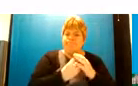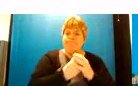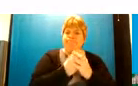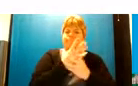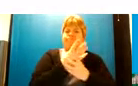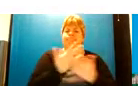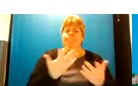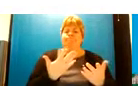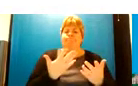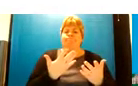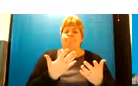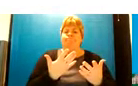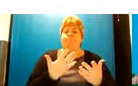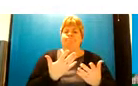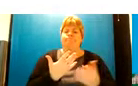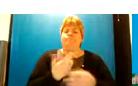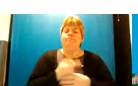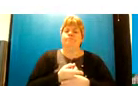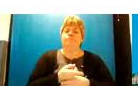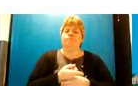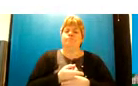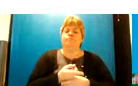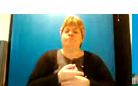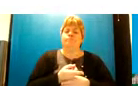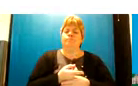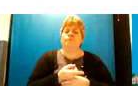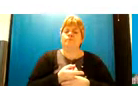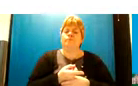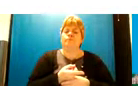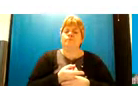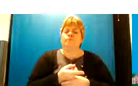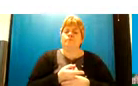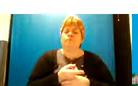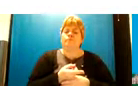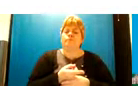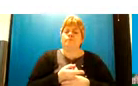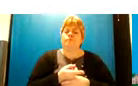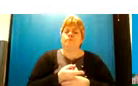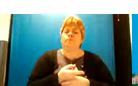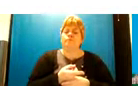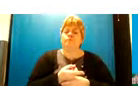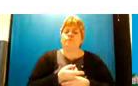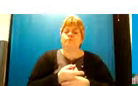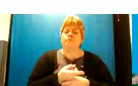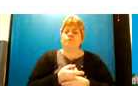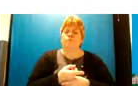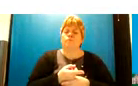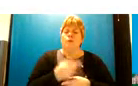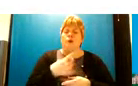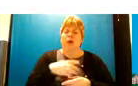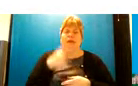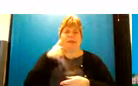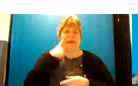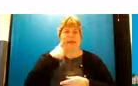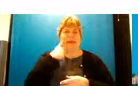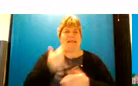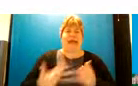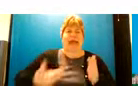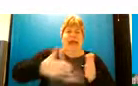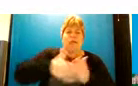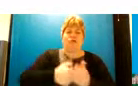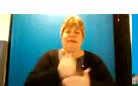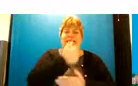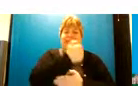the um that feedback on board is um we're really investing in an additional i think it's 64 posts